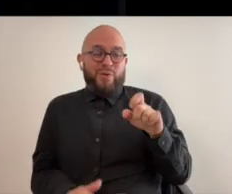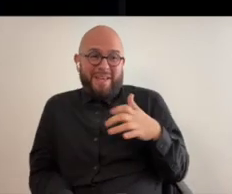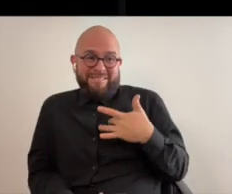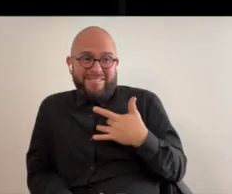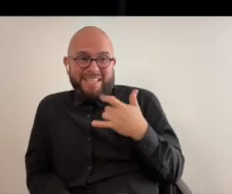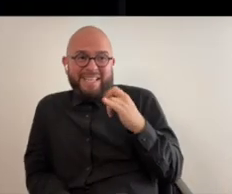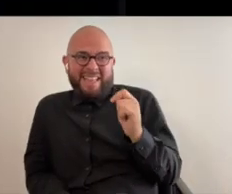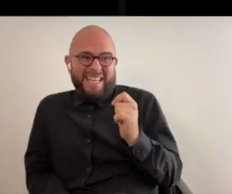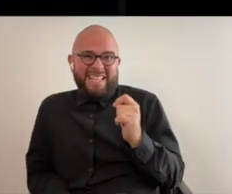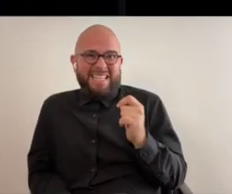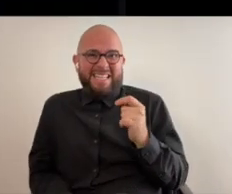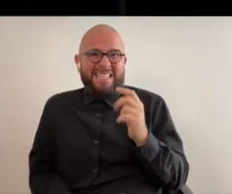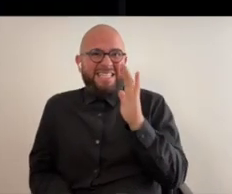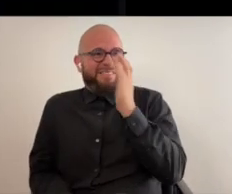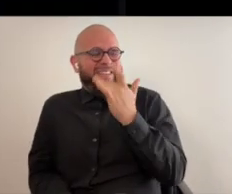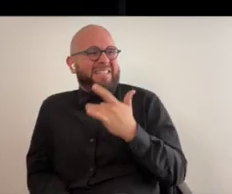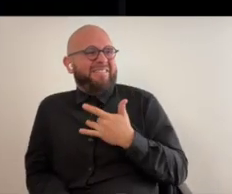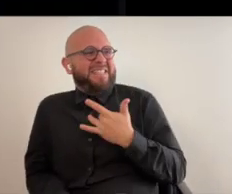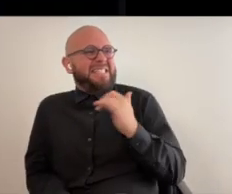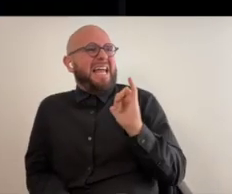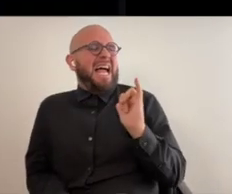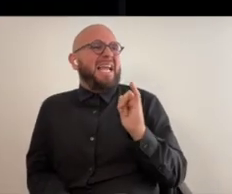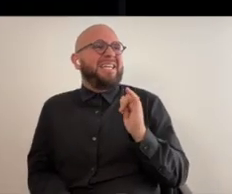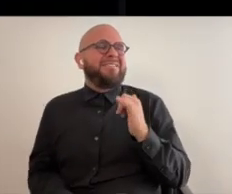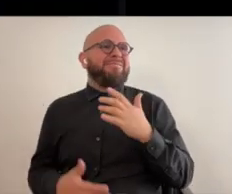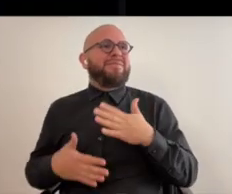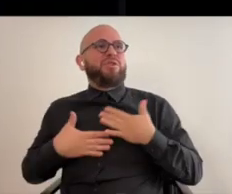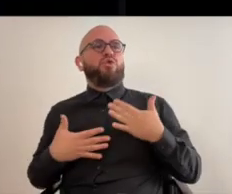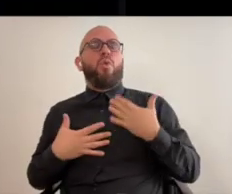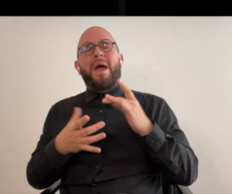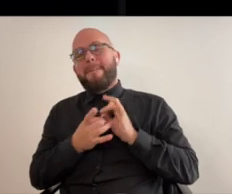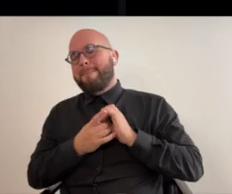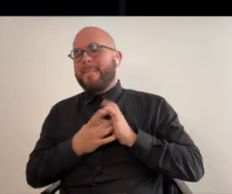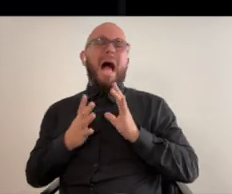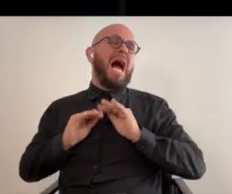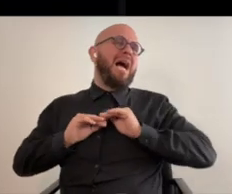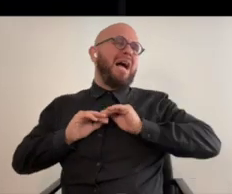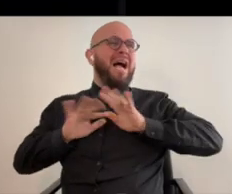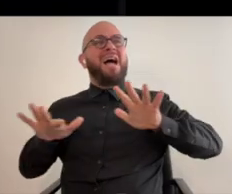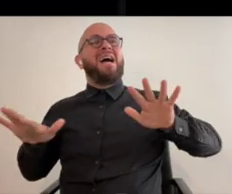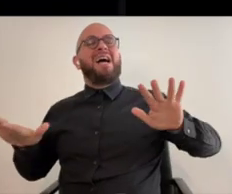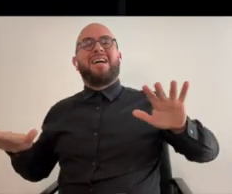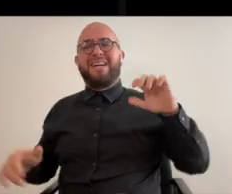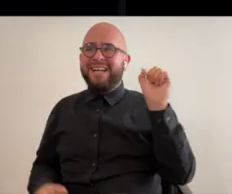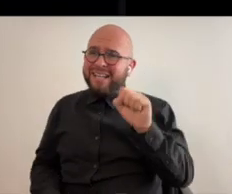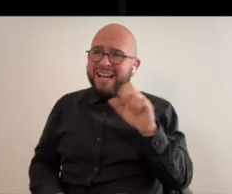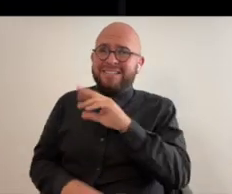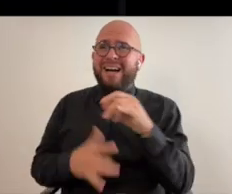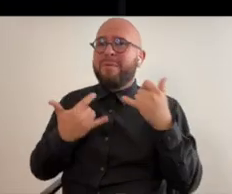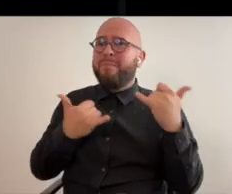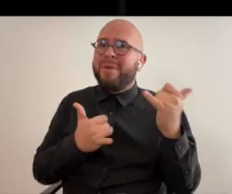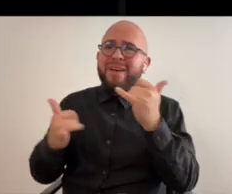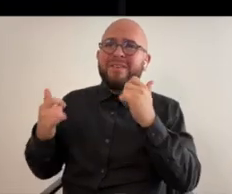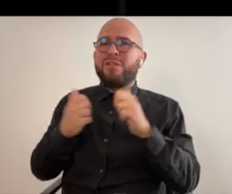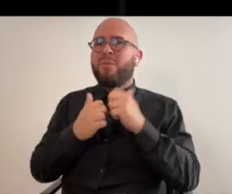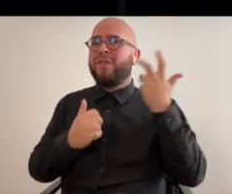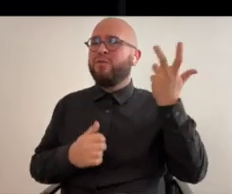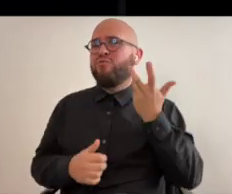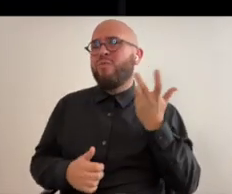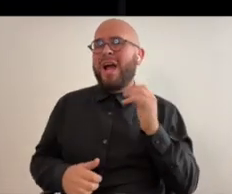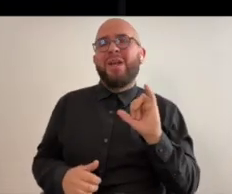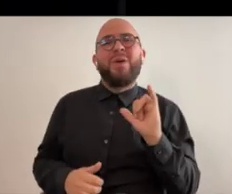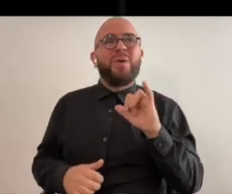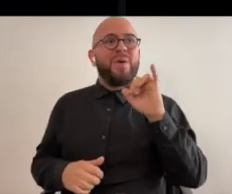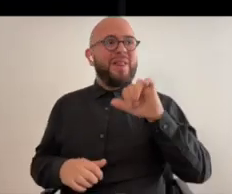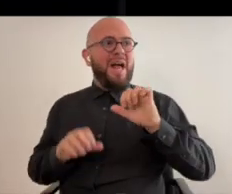and you can feel it i think in there it just seems like a joy of release yeah and and this